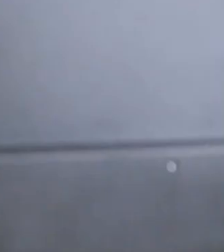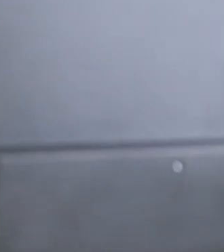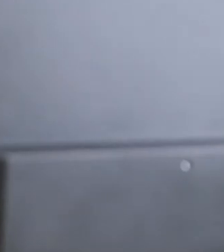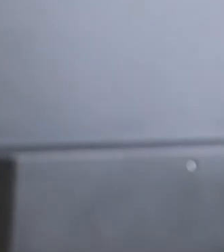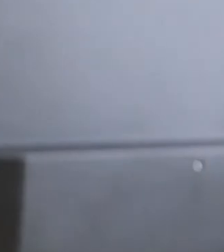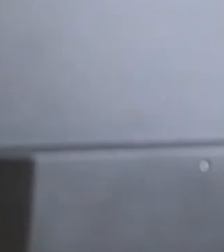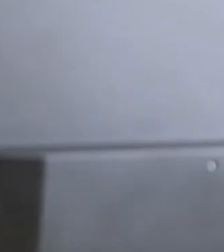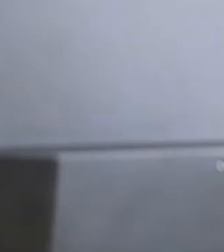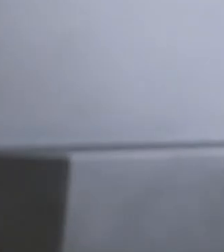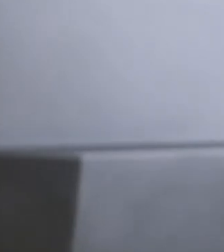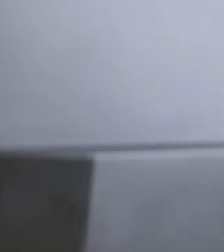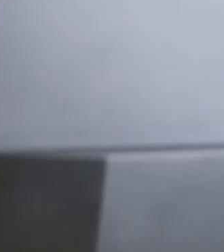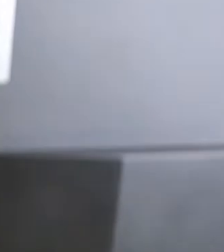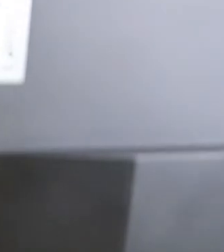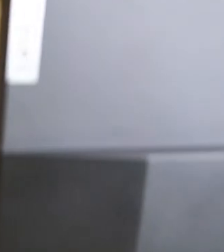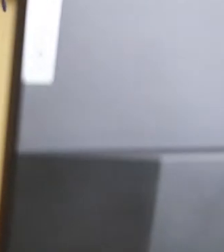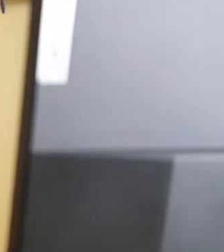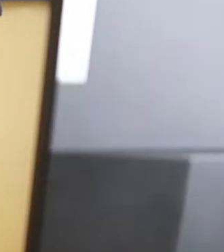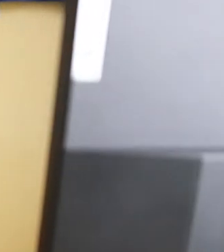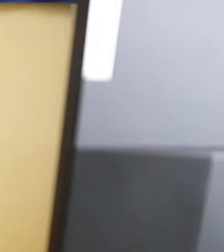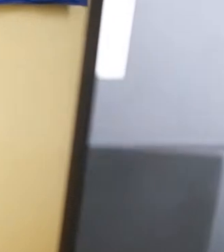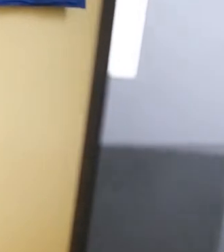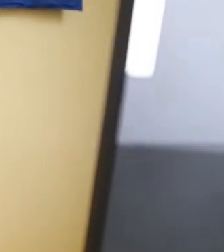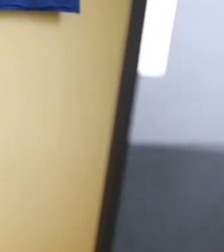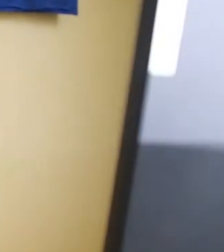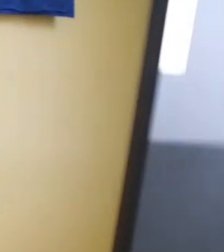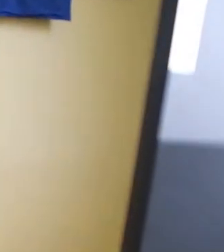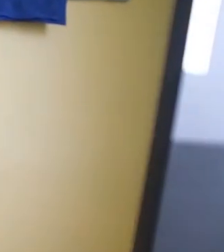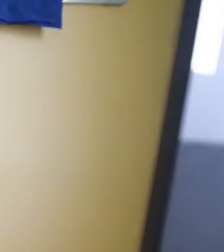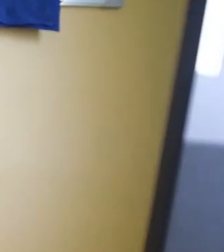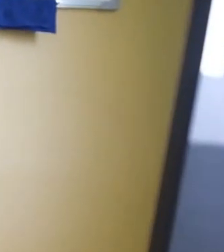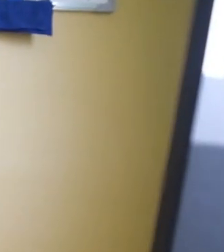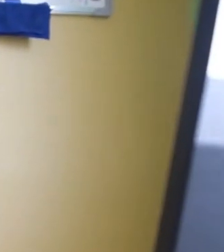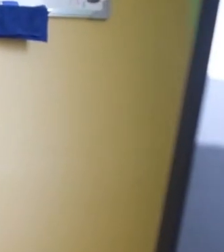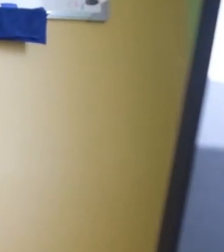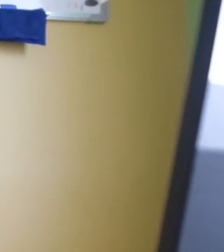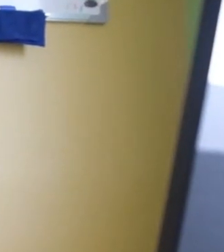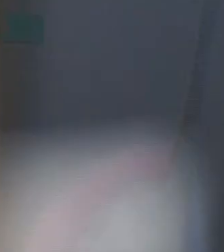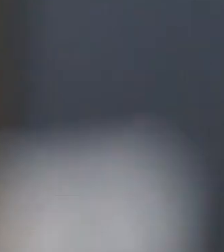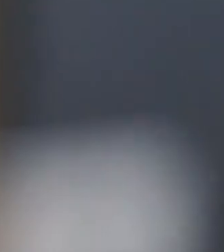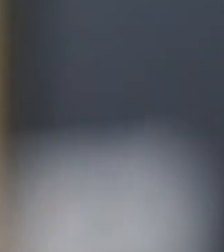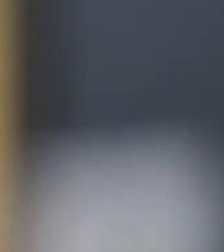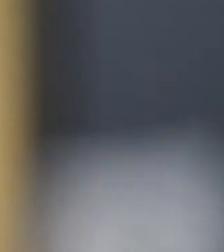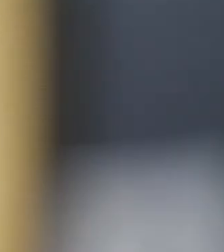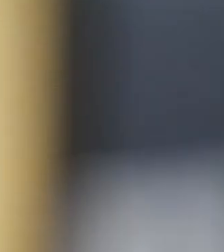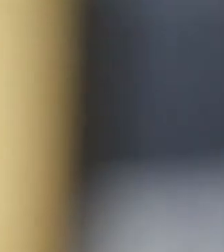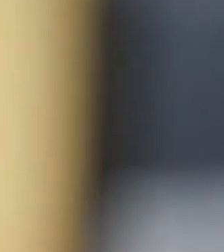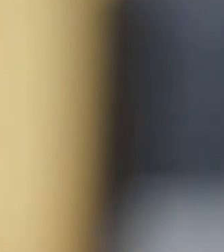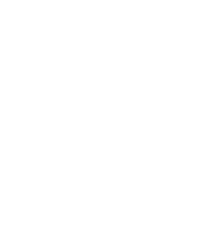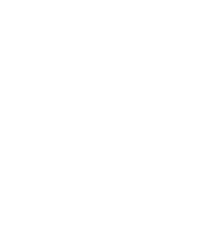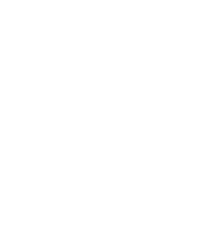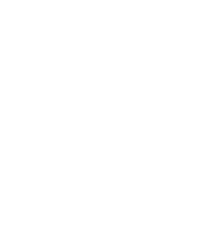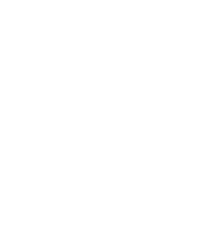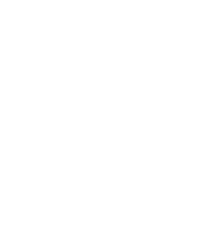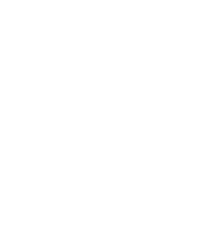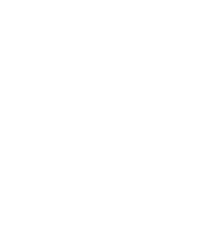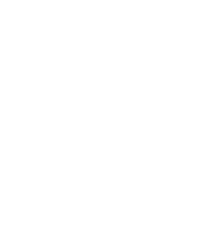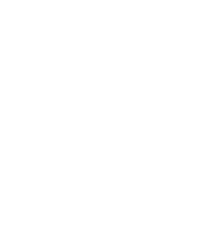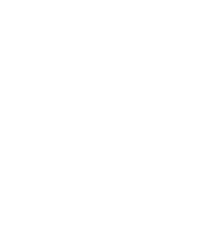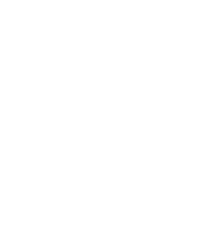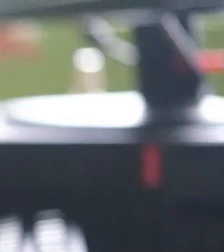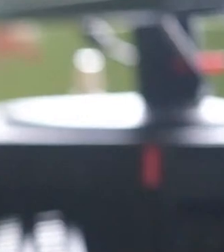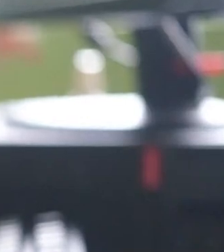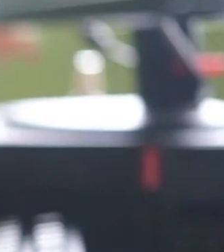Booking your COVID-19 vaccination appointment is simple. Use one of two options. Option one,